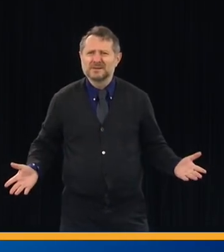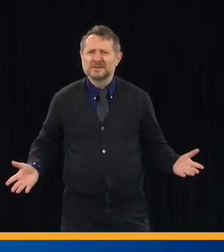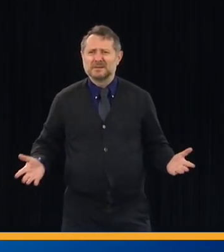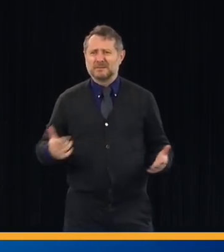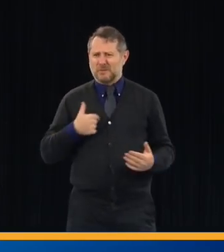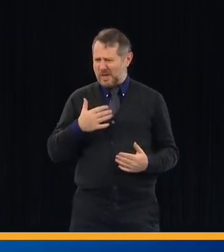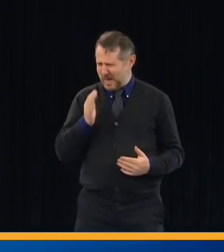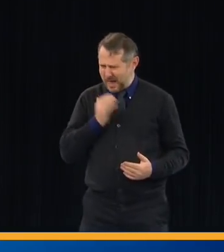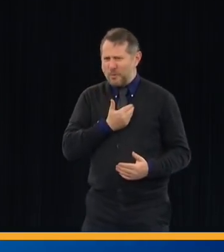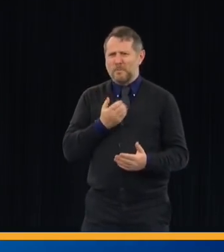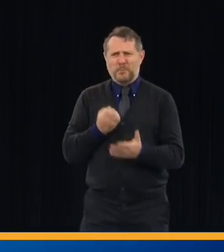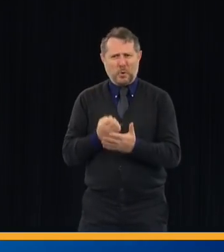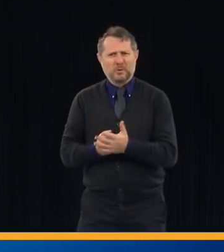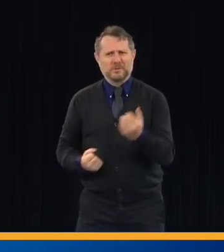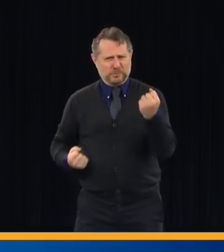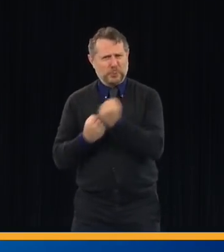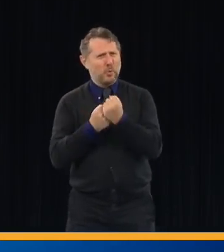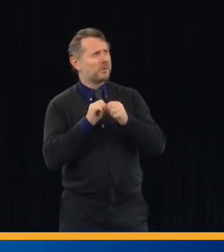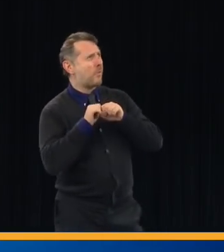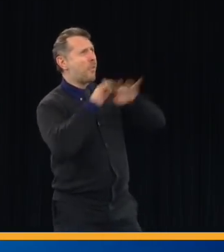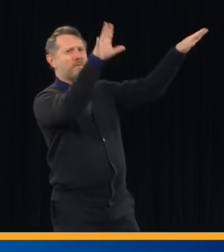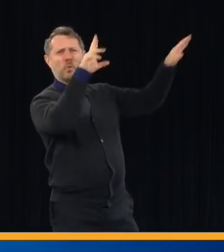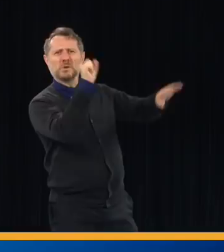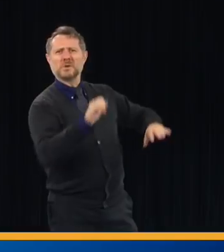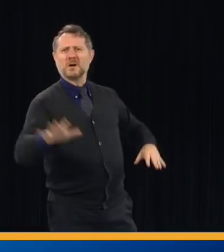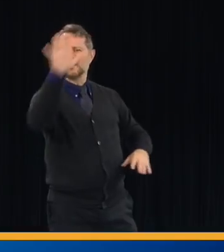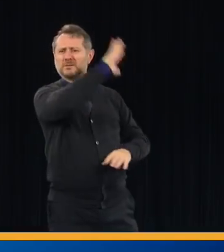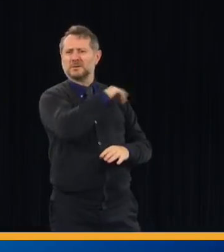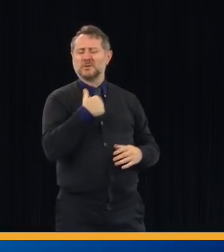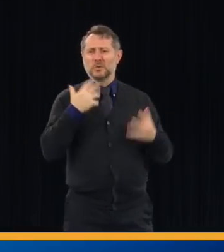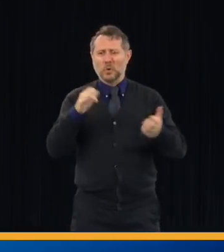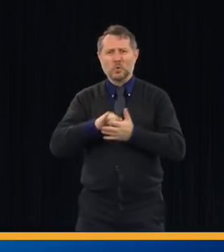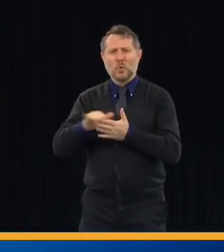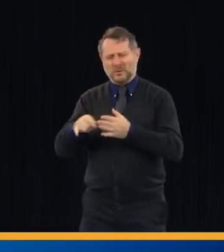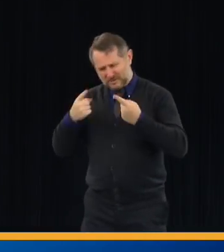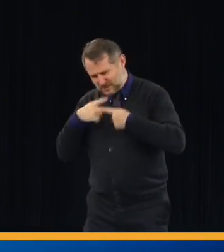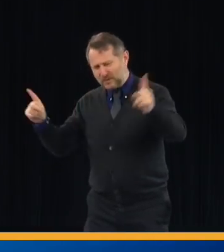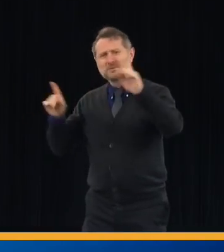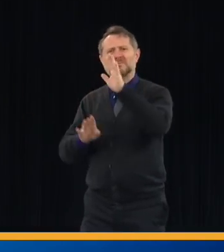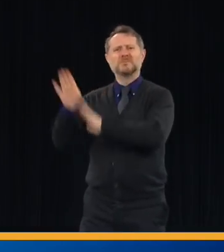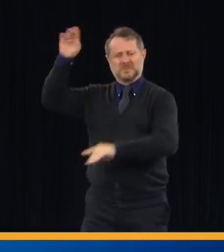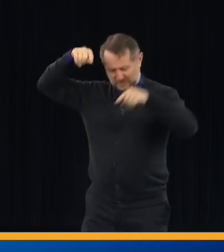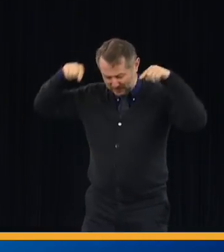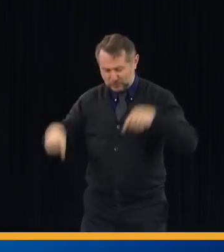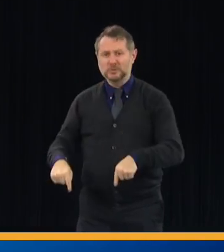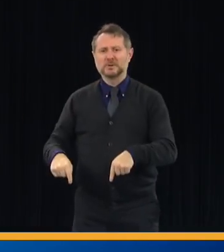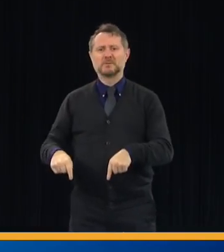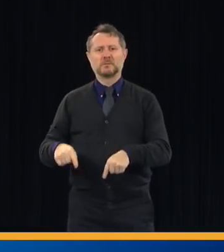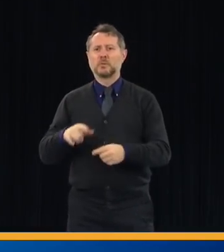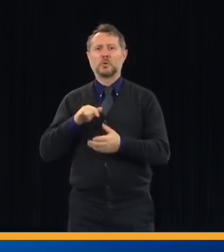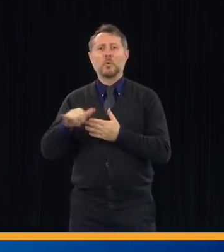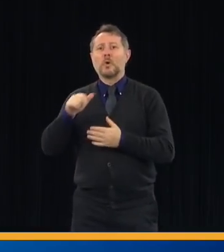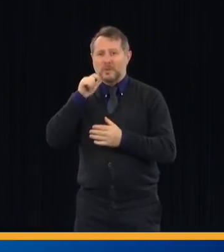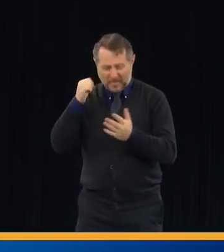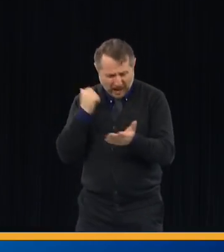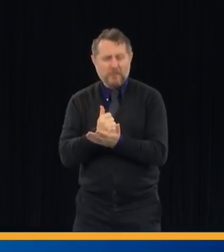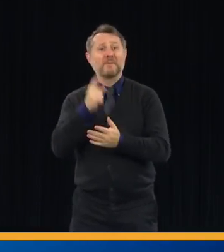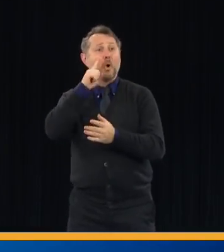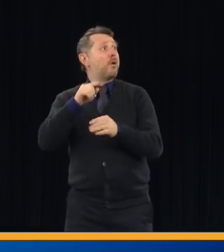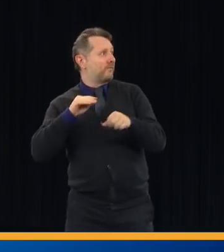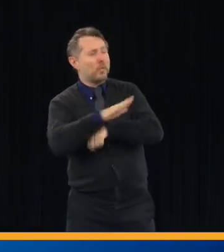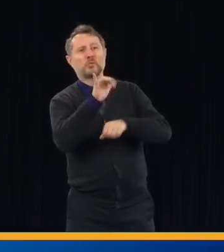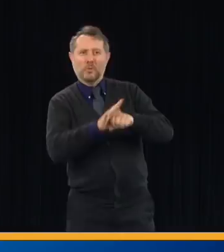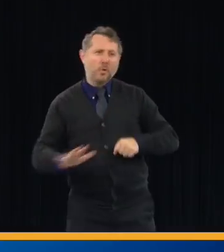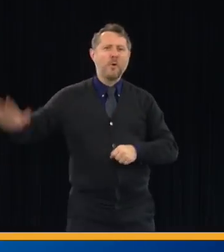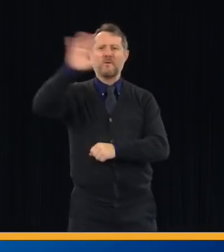You want New York's economy up and running, not just for the good of New York, but for the good of the nation. So